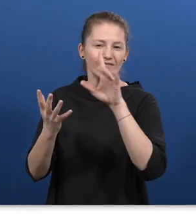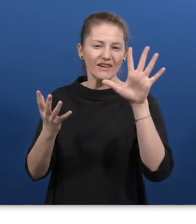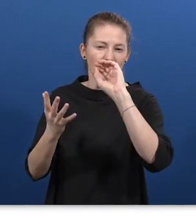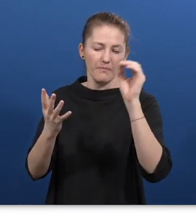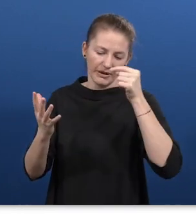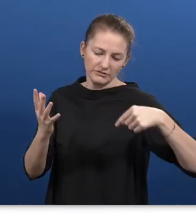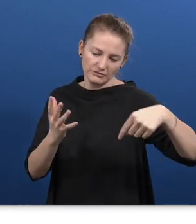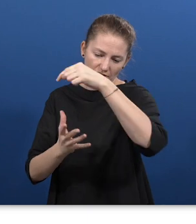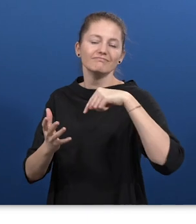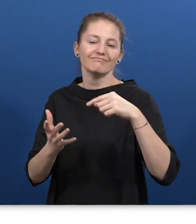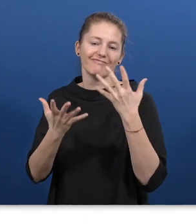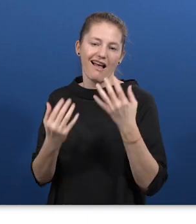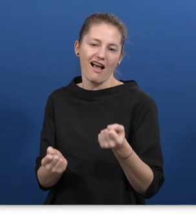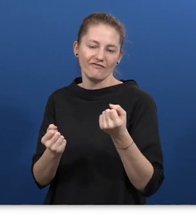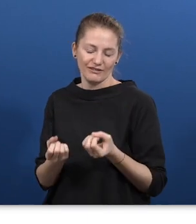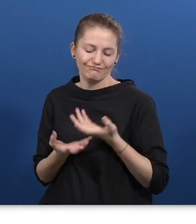disability.